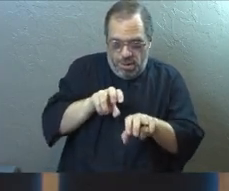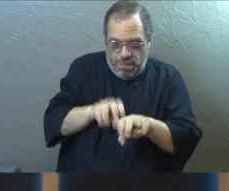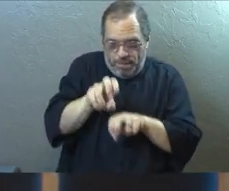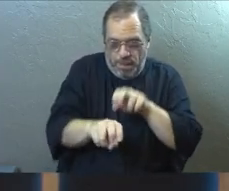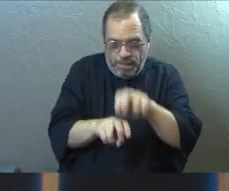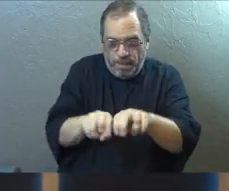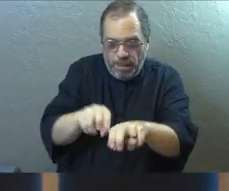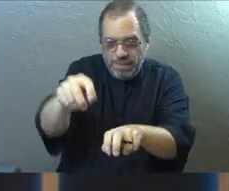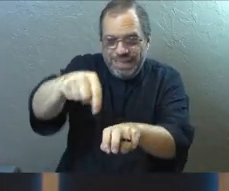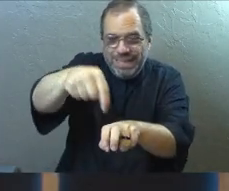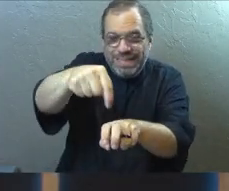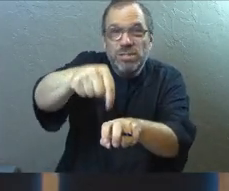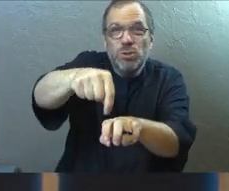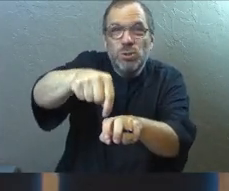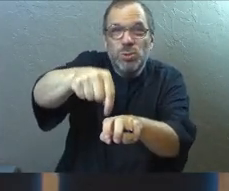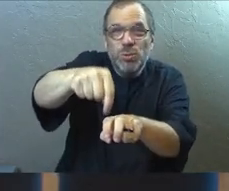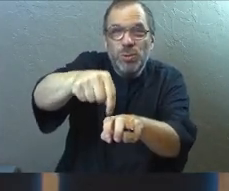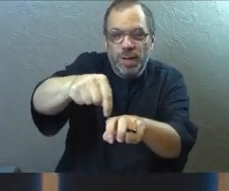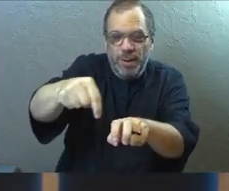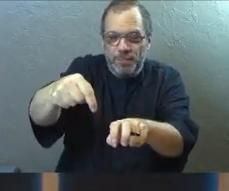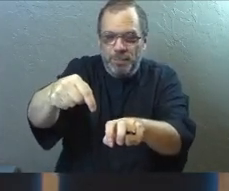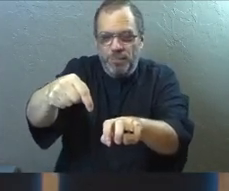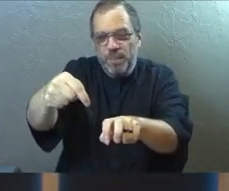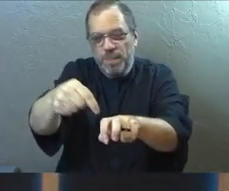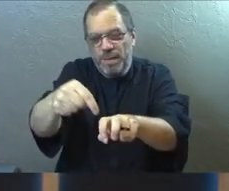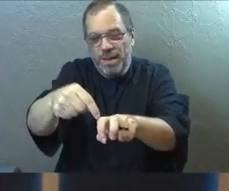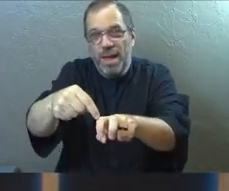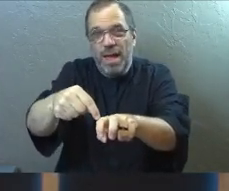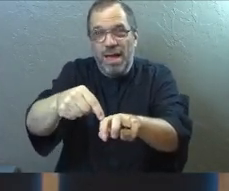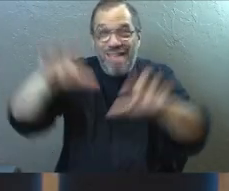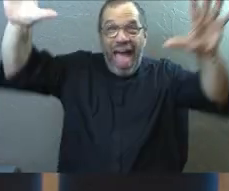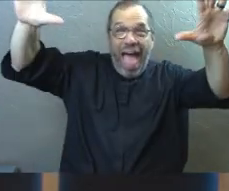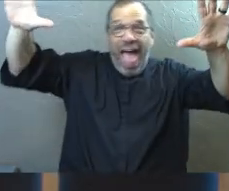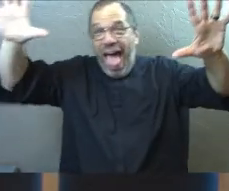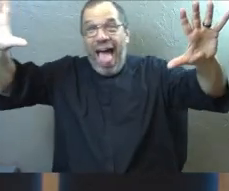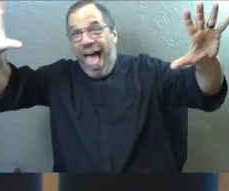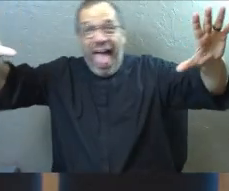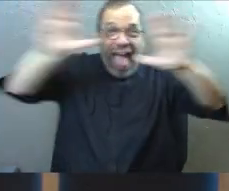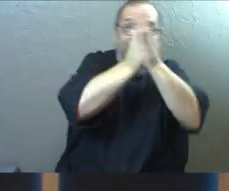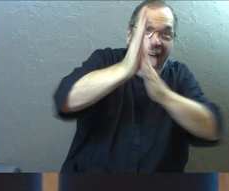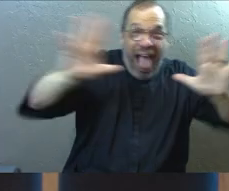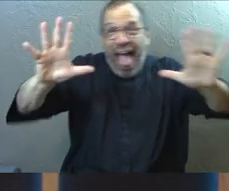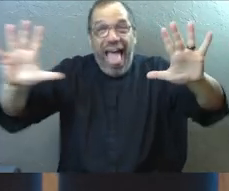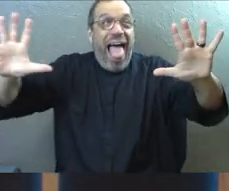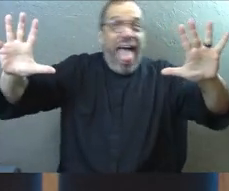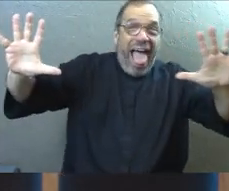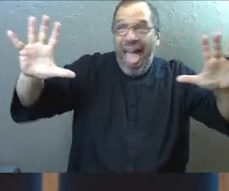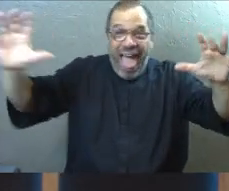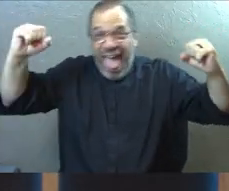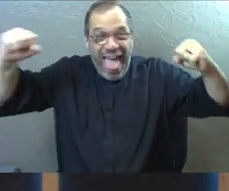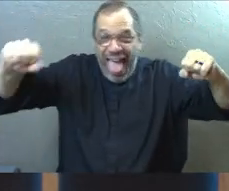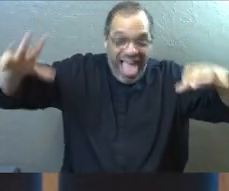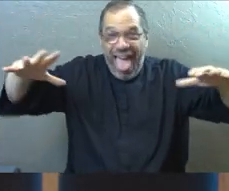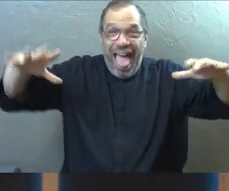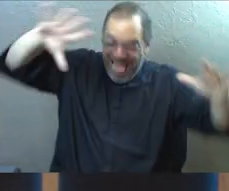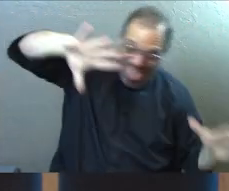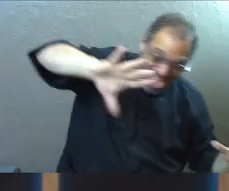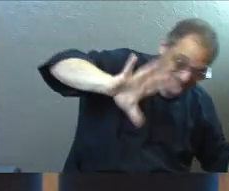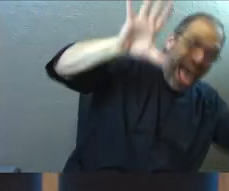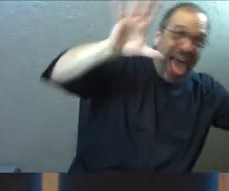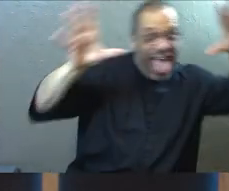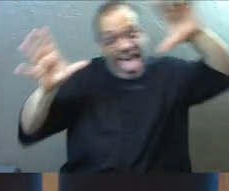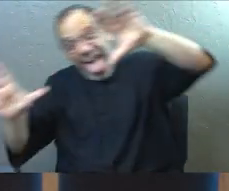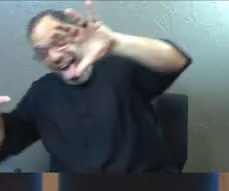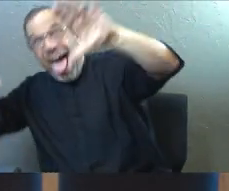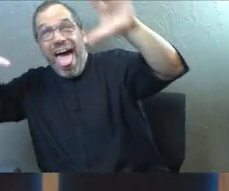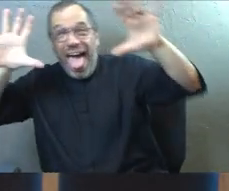because one of them is arms up in the air, just absolutely charged about all the adventure of